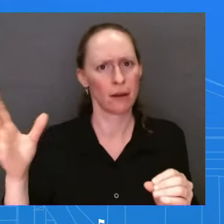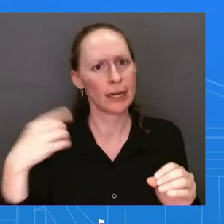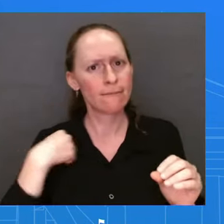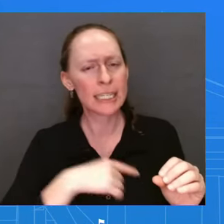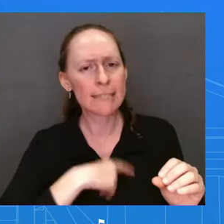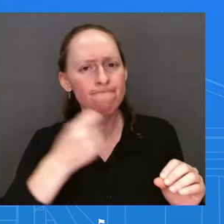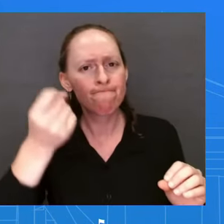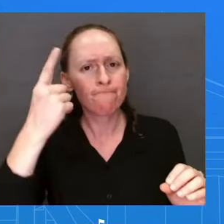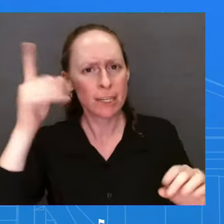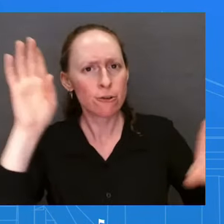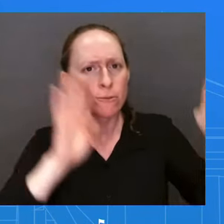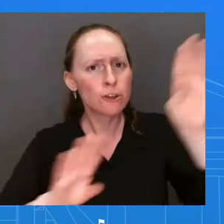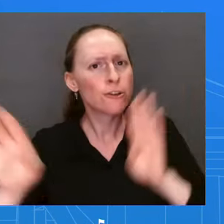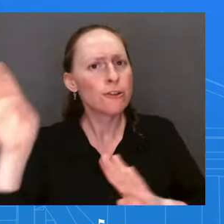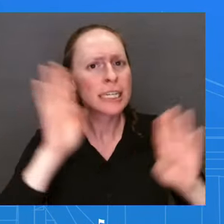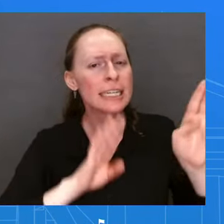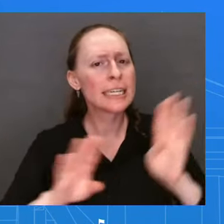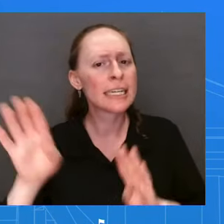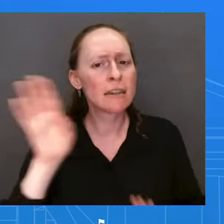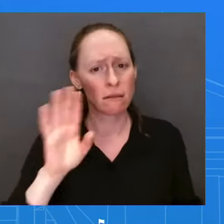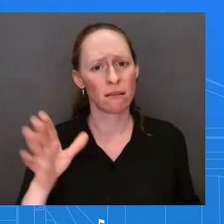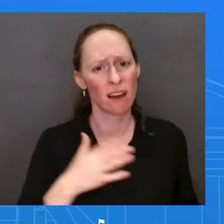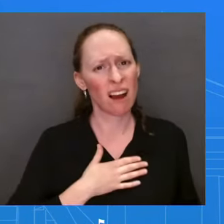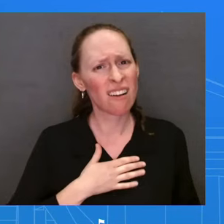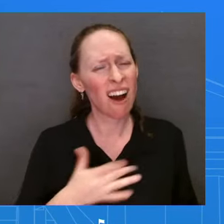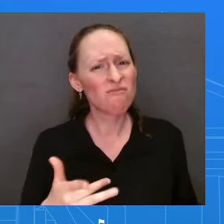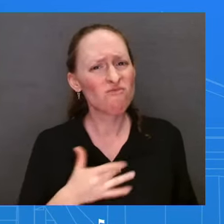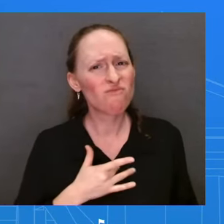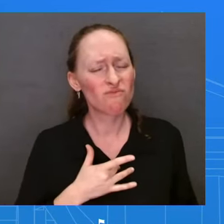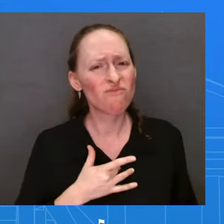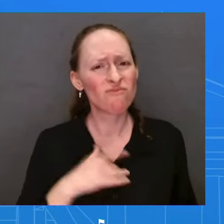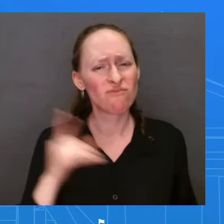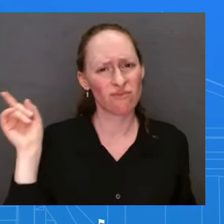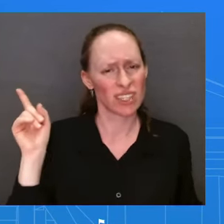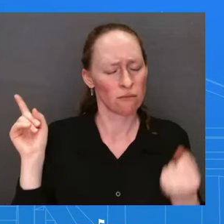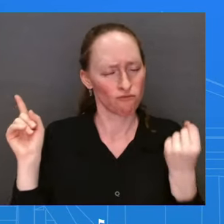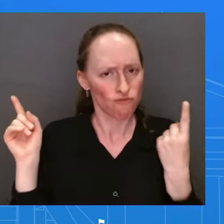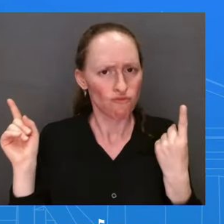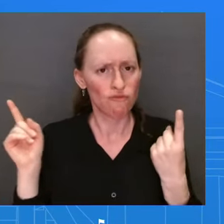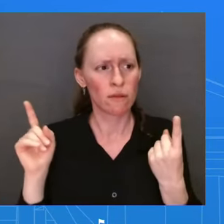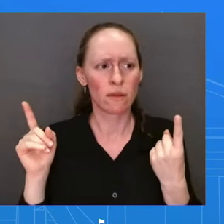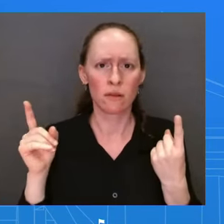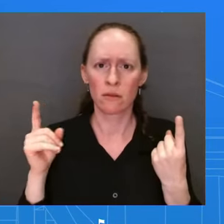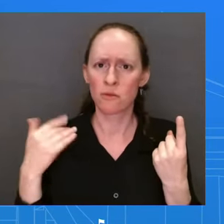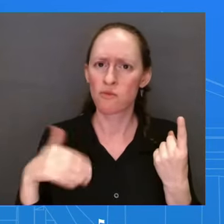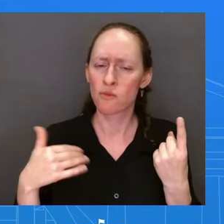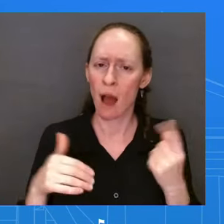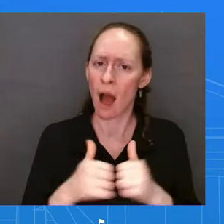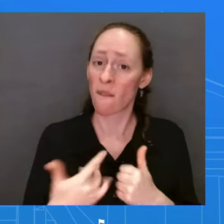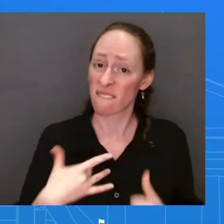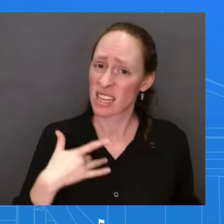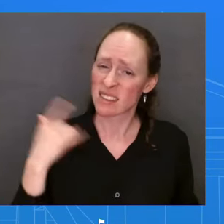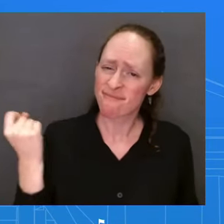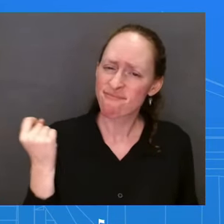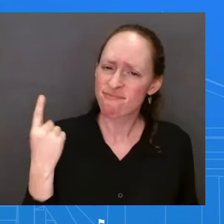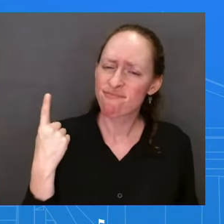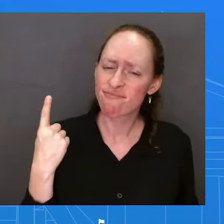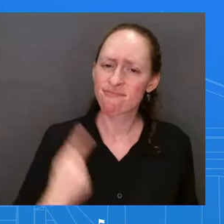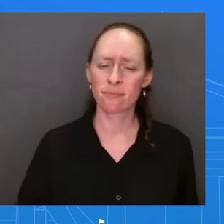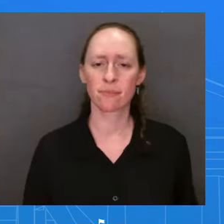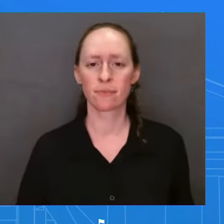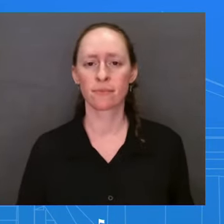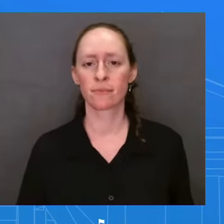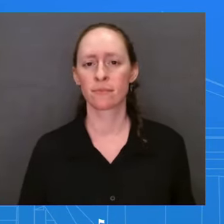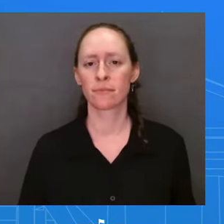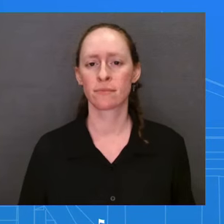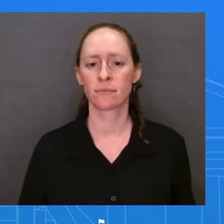what that is like for a family. And so certainly anytime we're hearing about layoffs in the economy, we're concerned